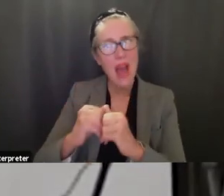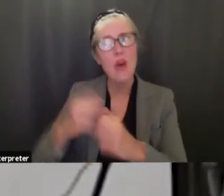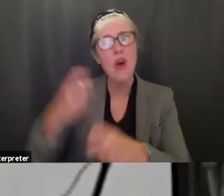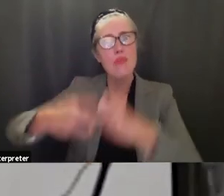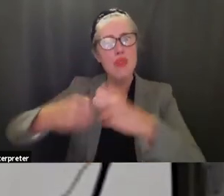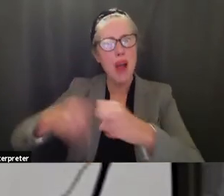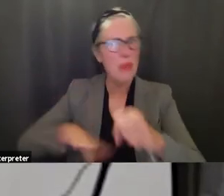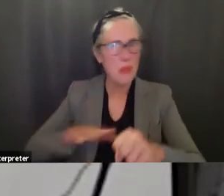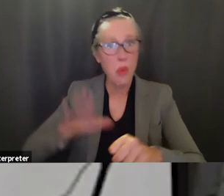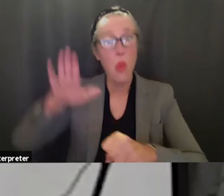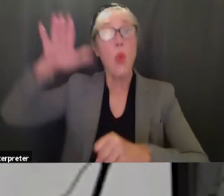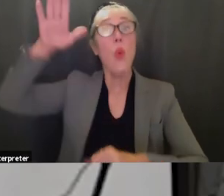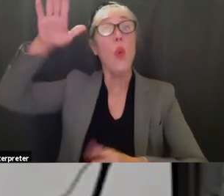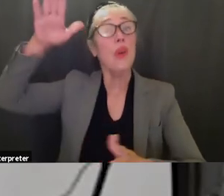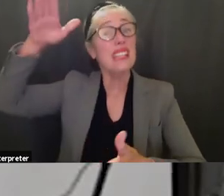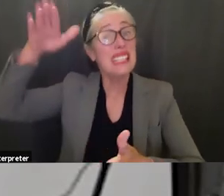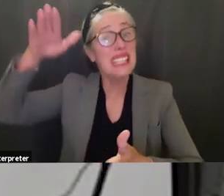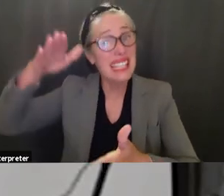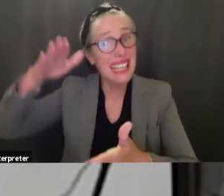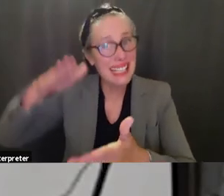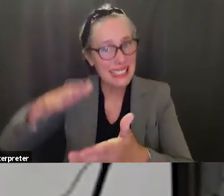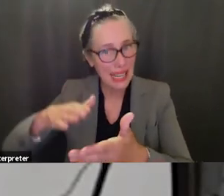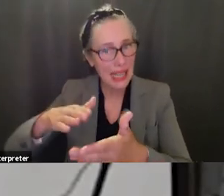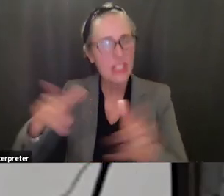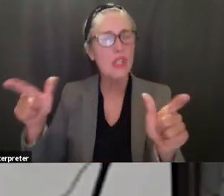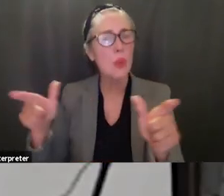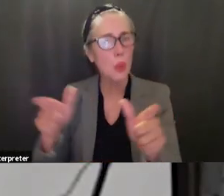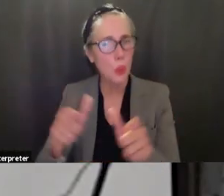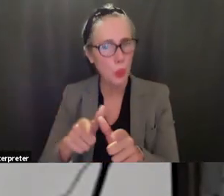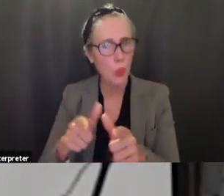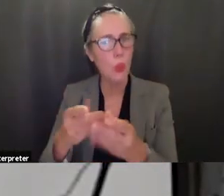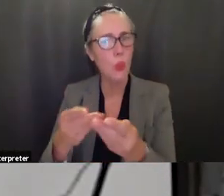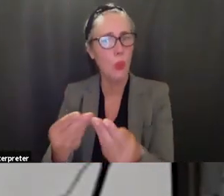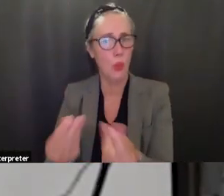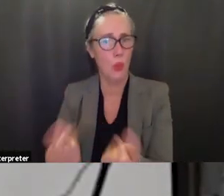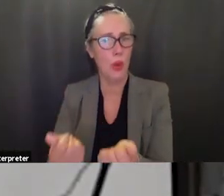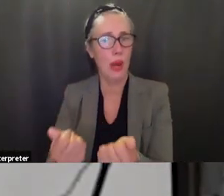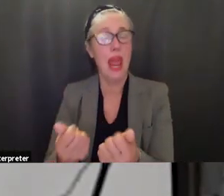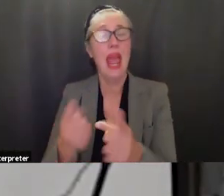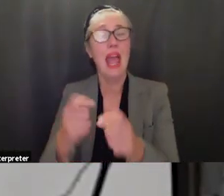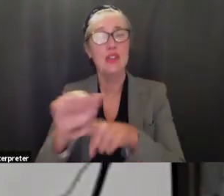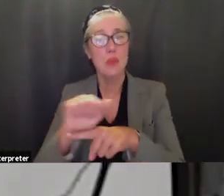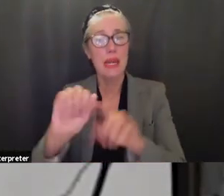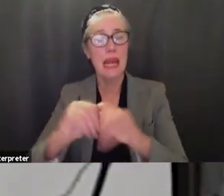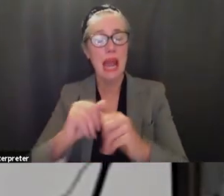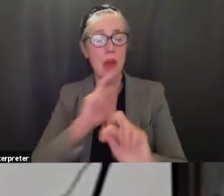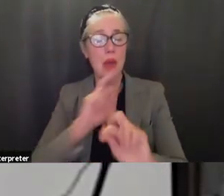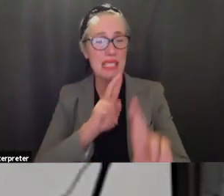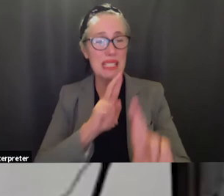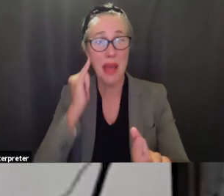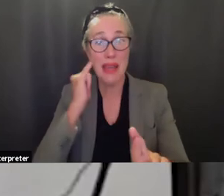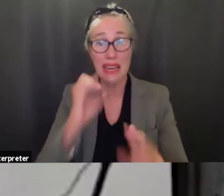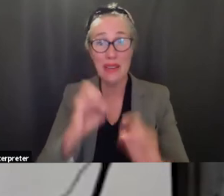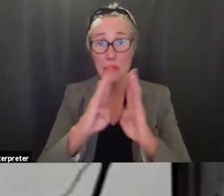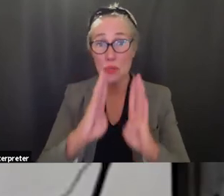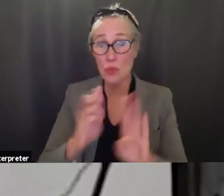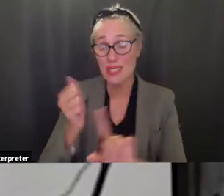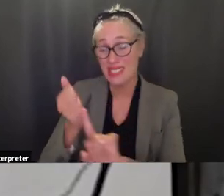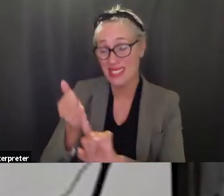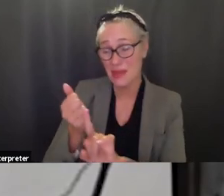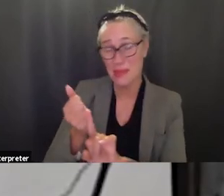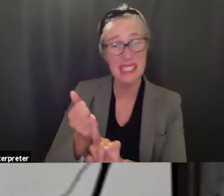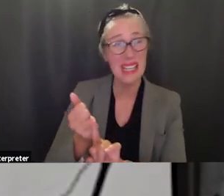and a number of other um trainings on how to respond to students who are um